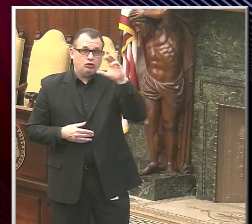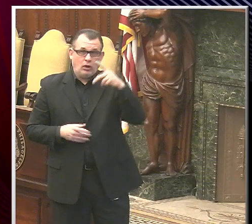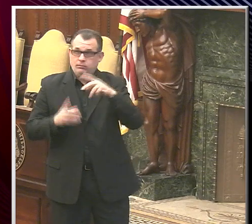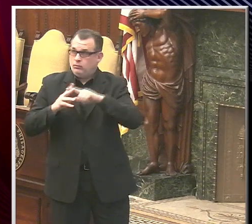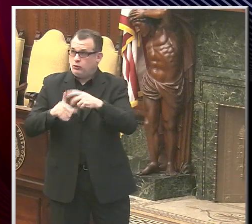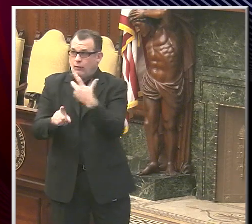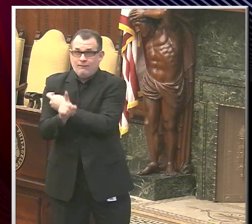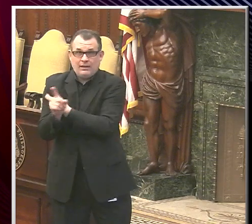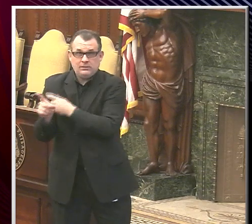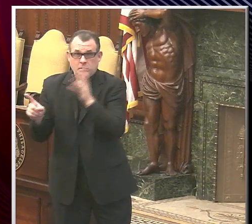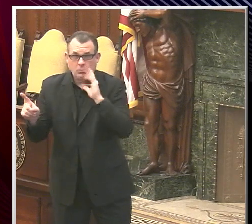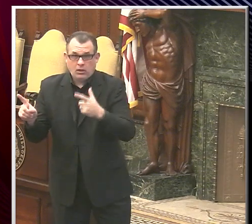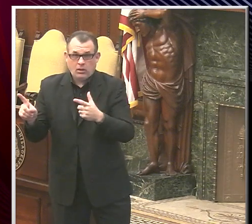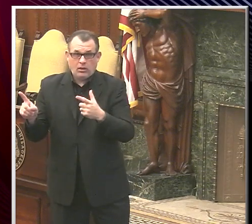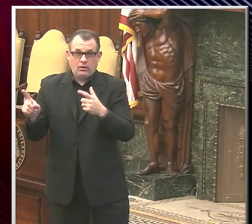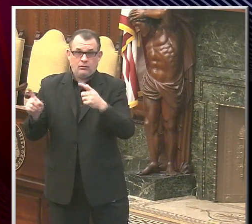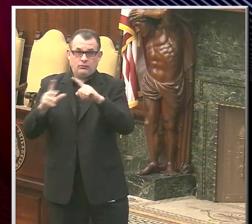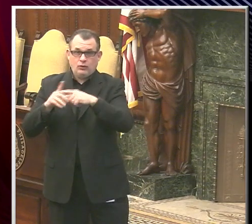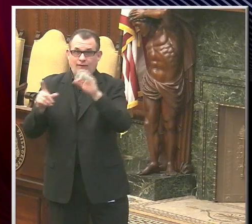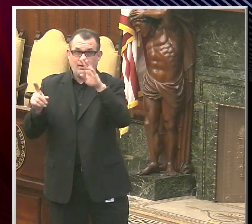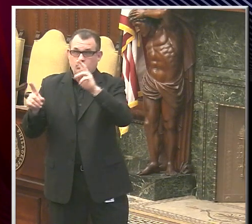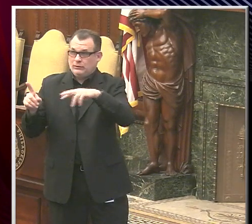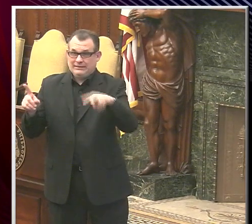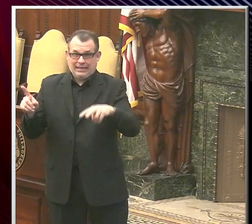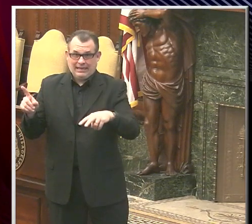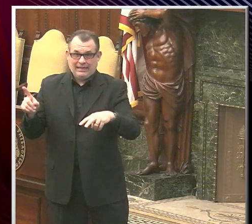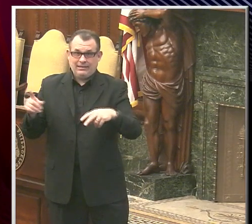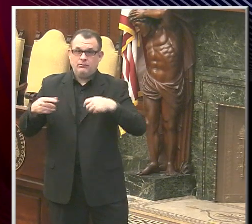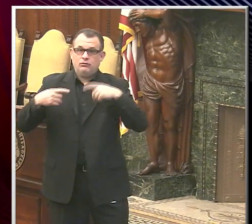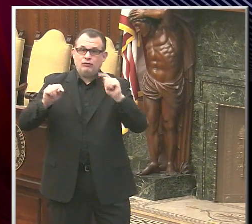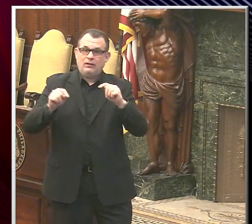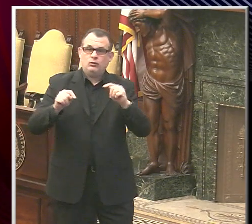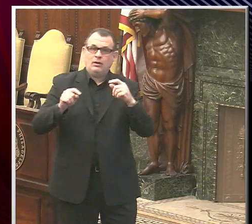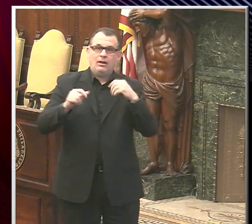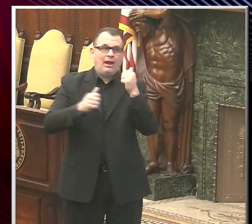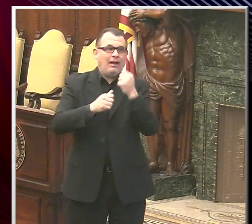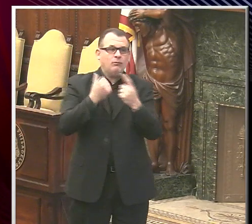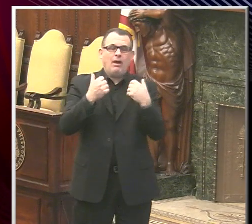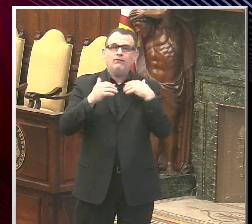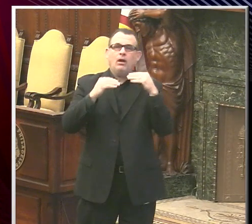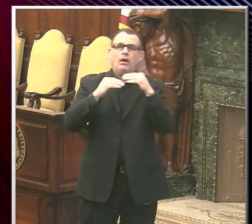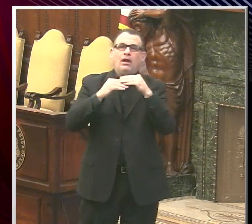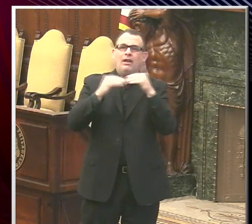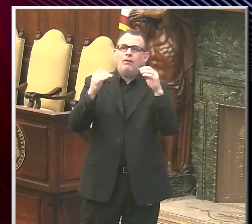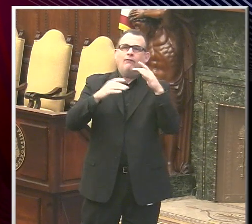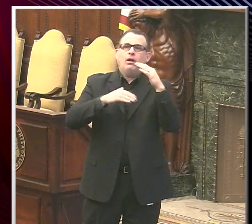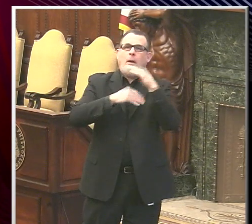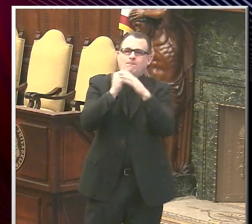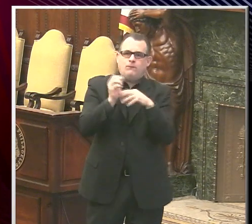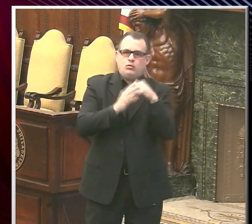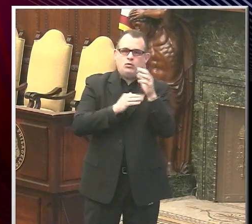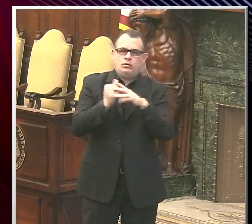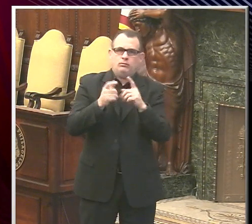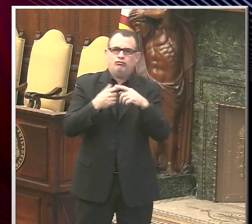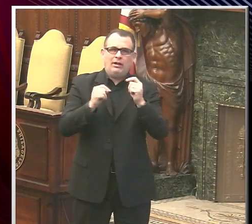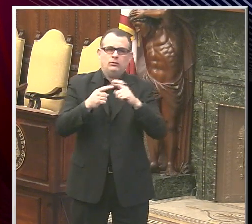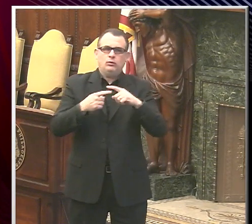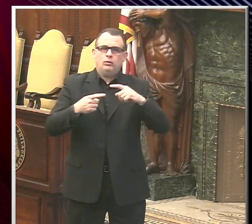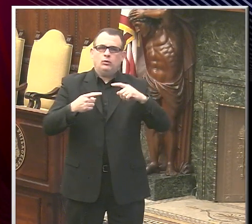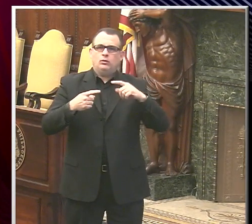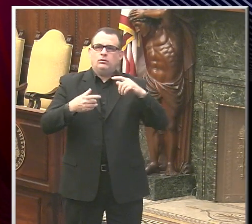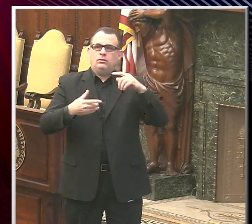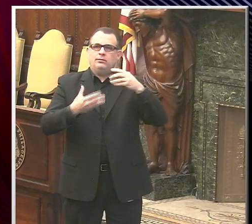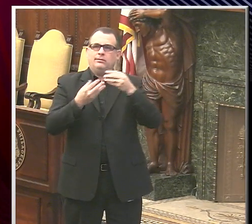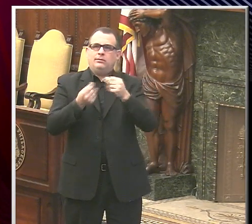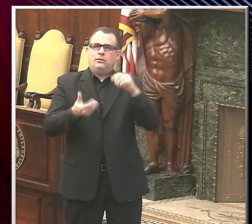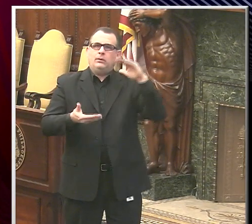starting on the 22nd, I try to get everybody a level of comfort and not do it, do it in a contentious way. All right. Thank you, Jeff. Let's go